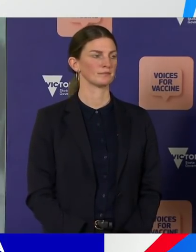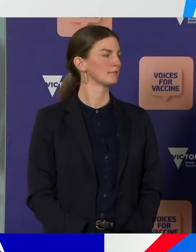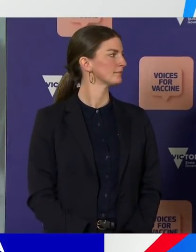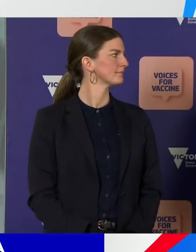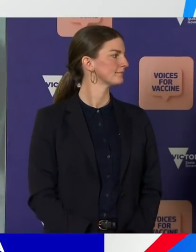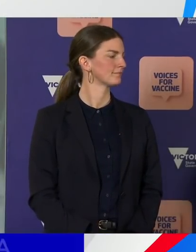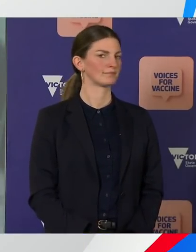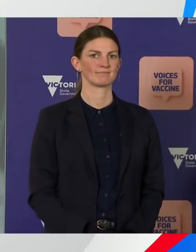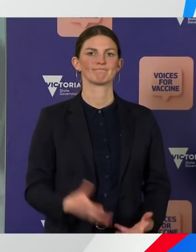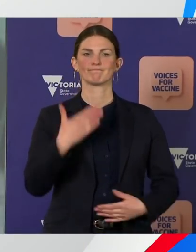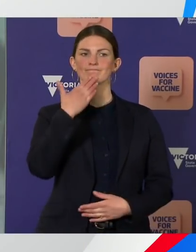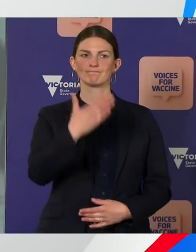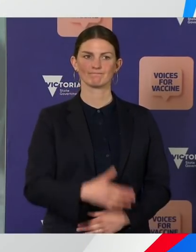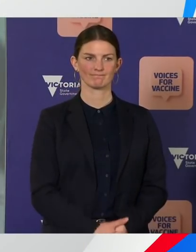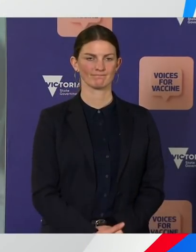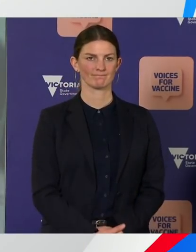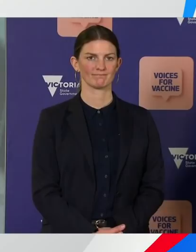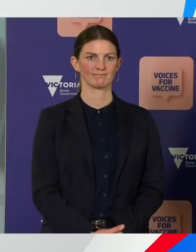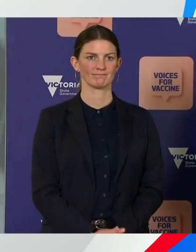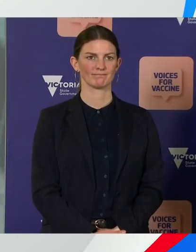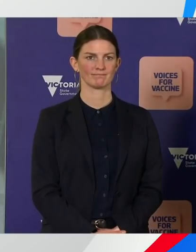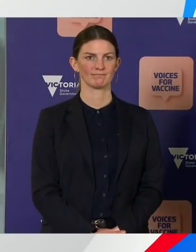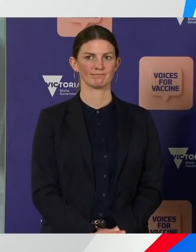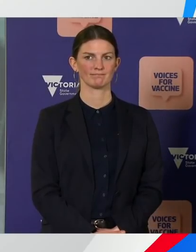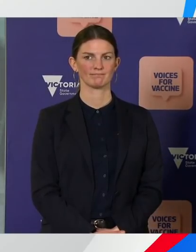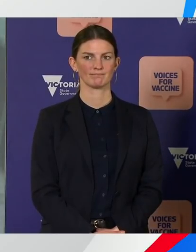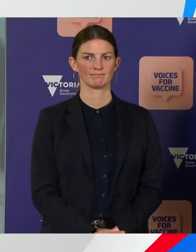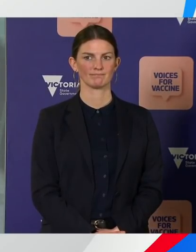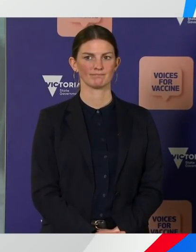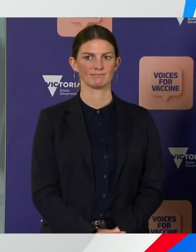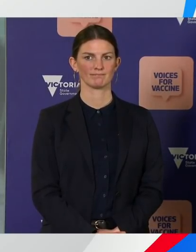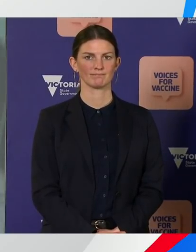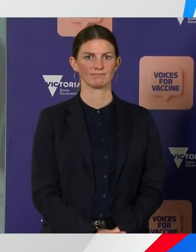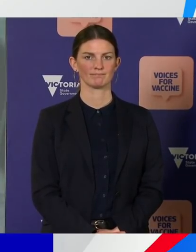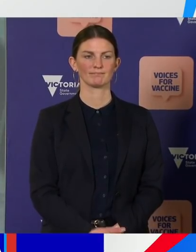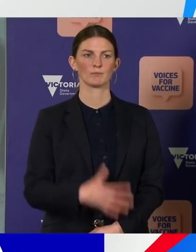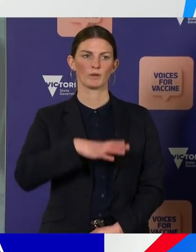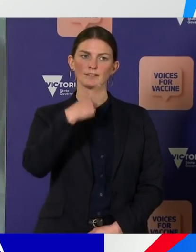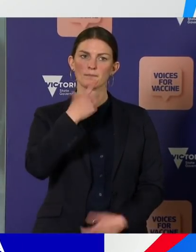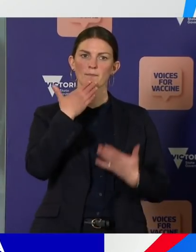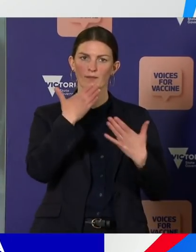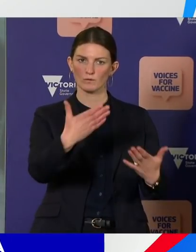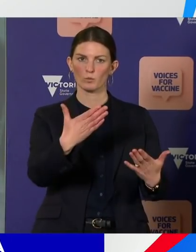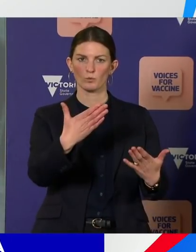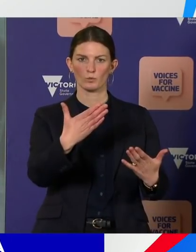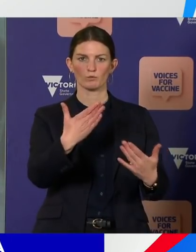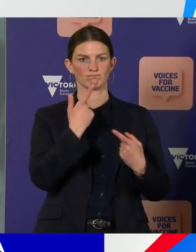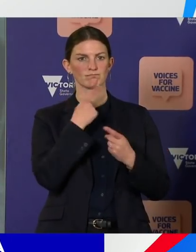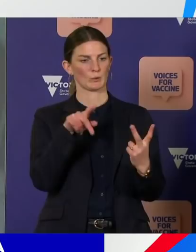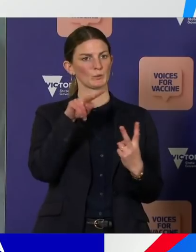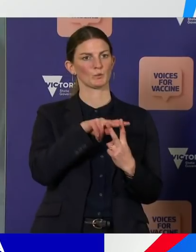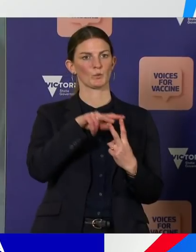Thanks very much. Can I thank you for the opportunity to announce two important initiatives